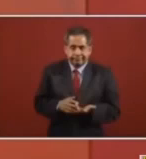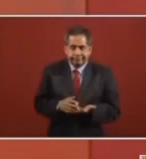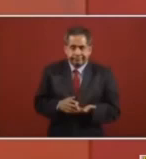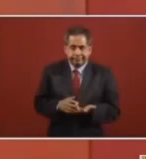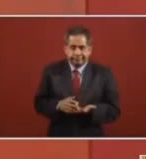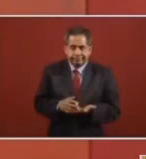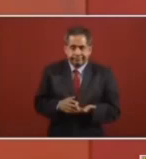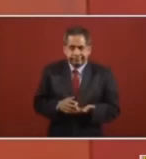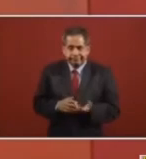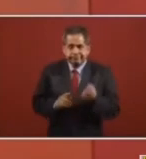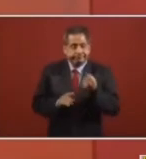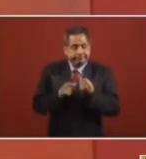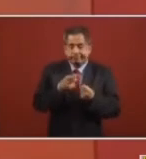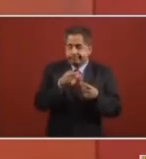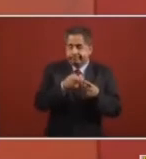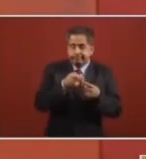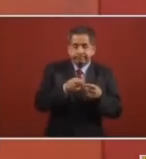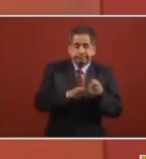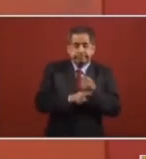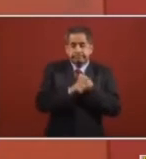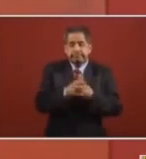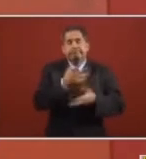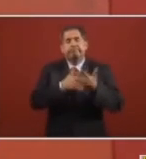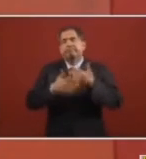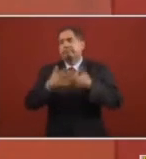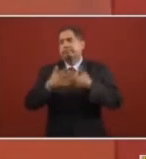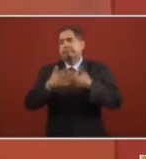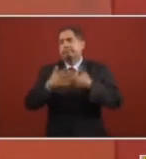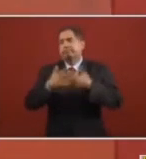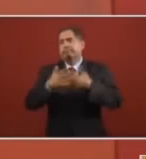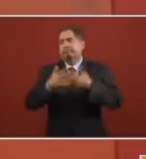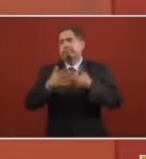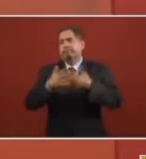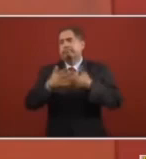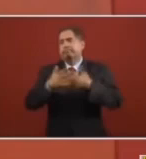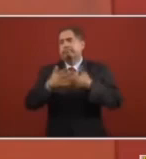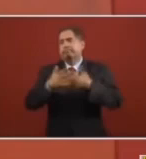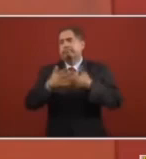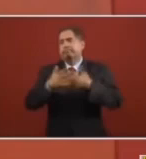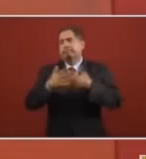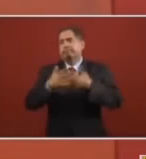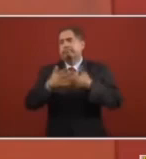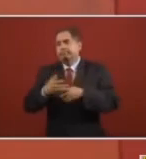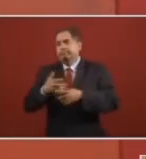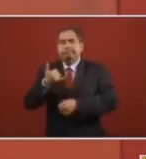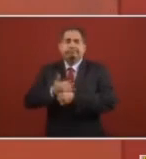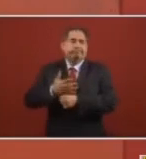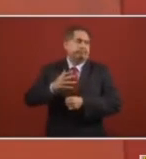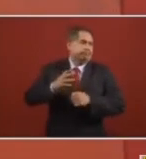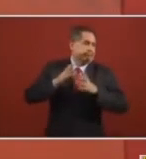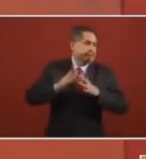the untying of nonconformity.